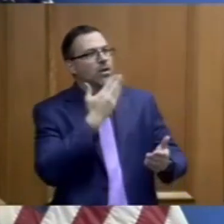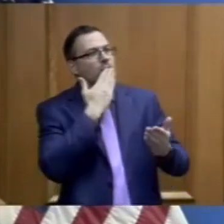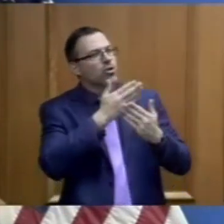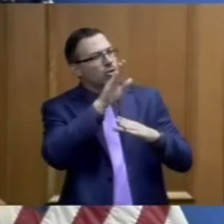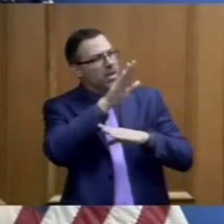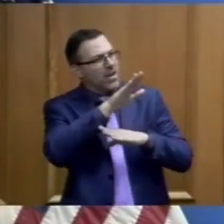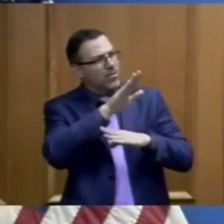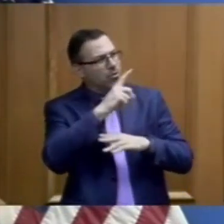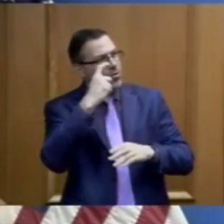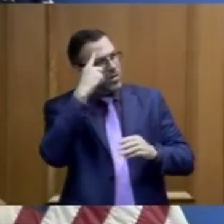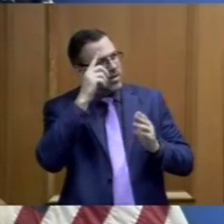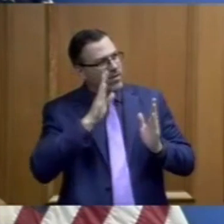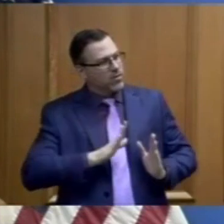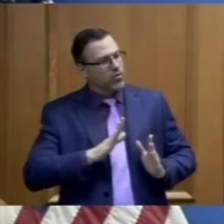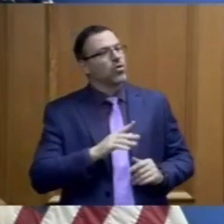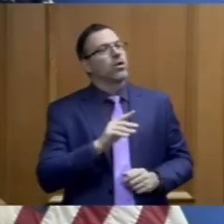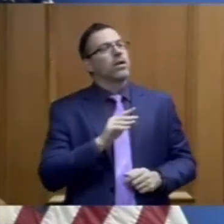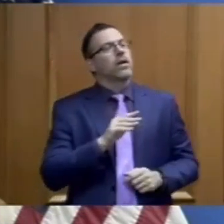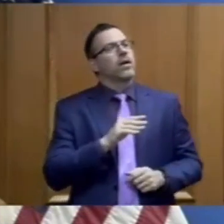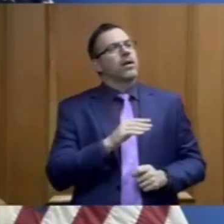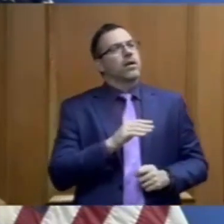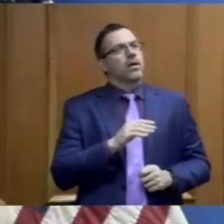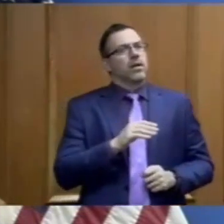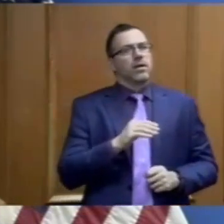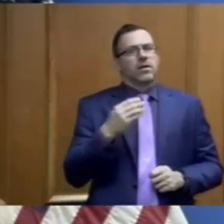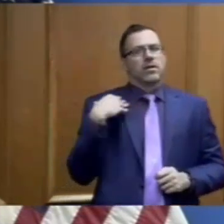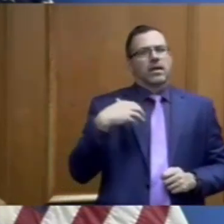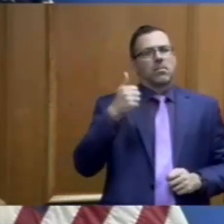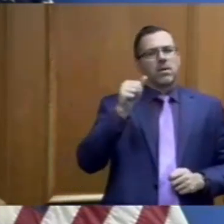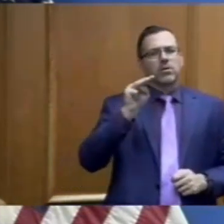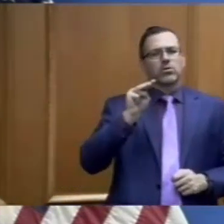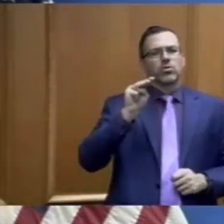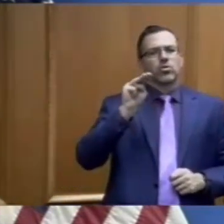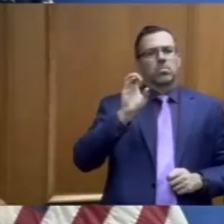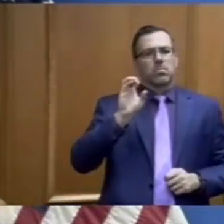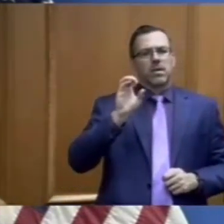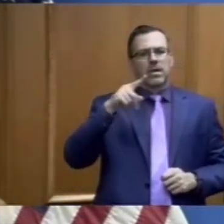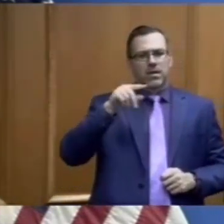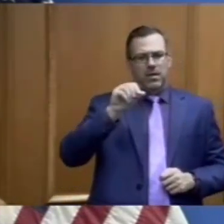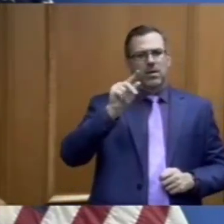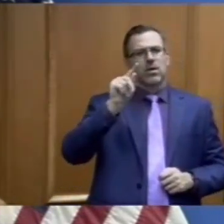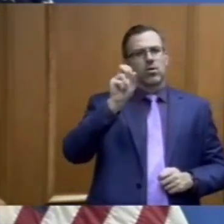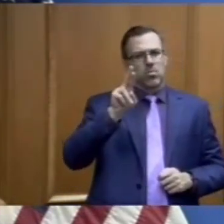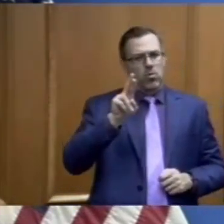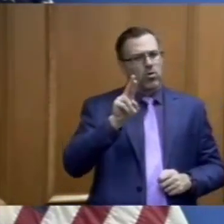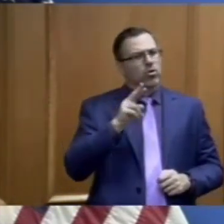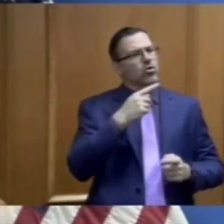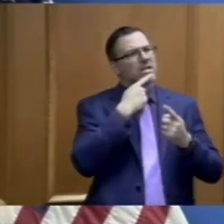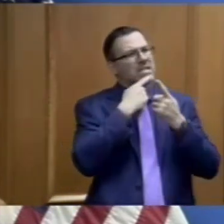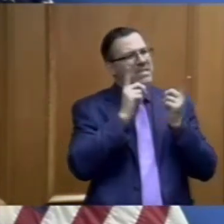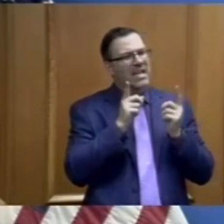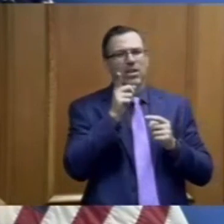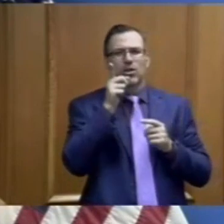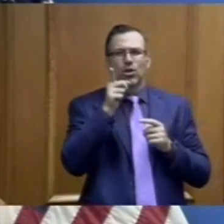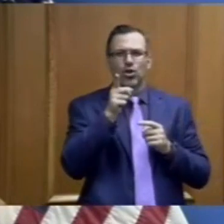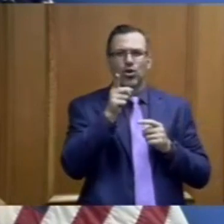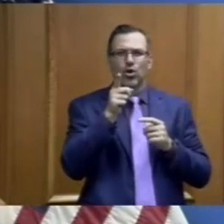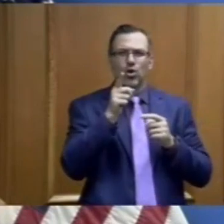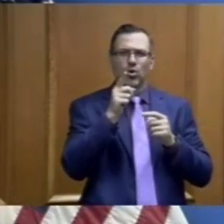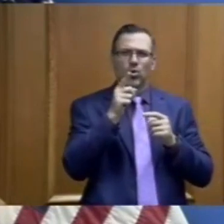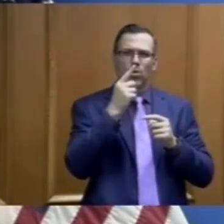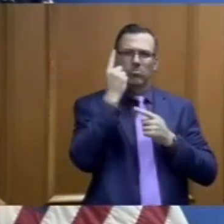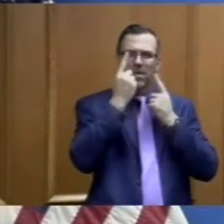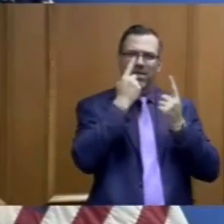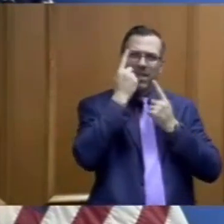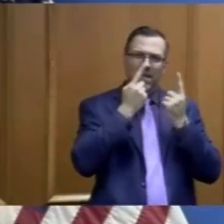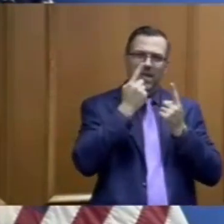Governor. Last week, you and Commissioner McWhorter told lawmakers that you were looking at constructing some backup facilities for